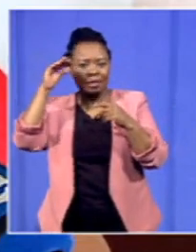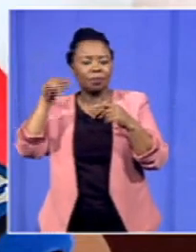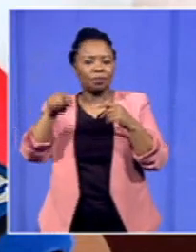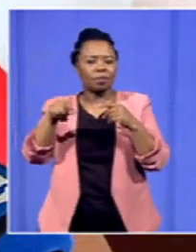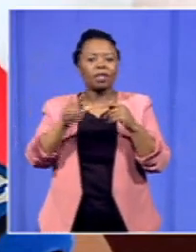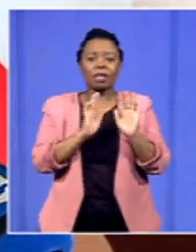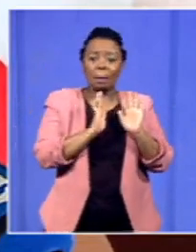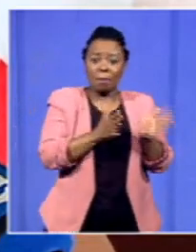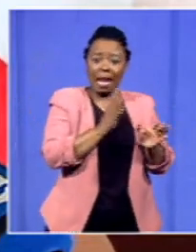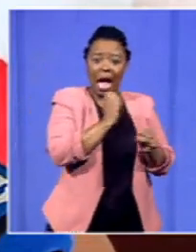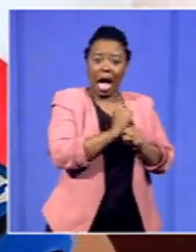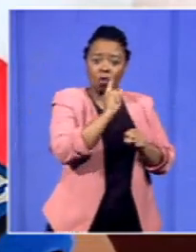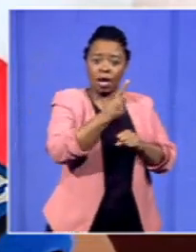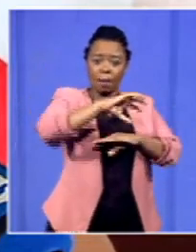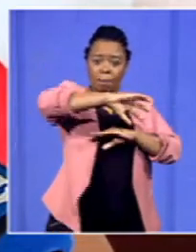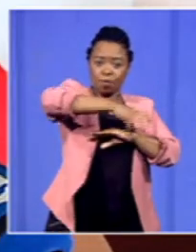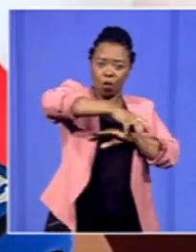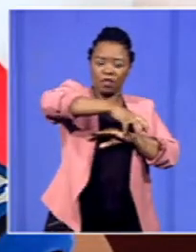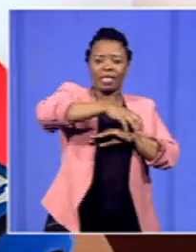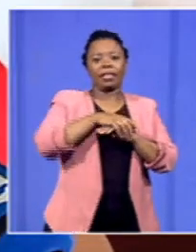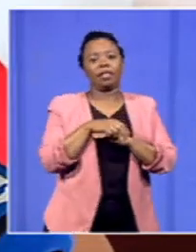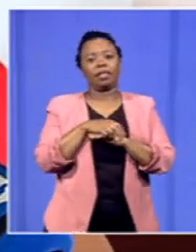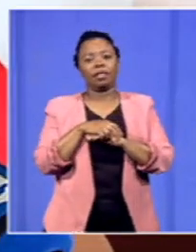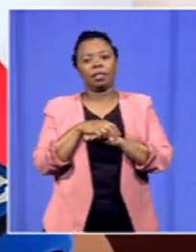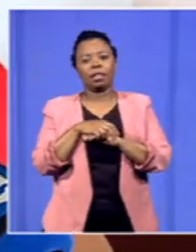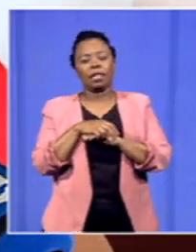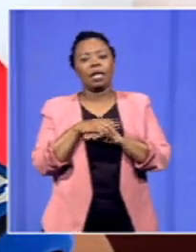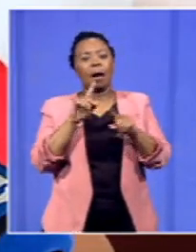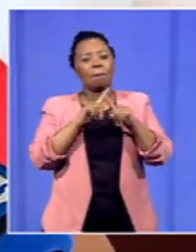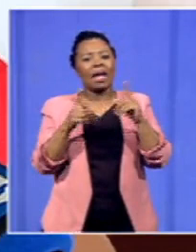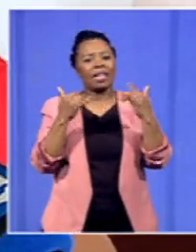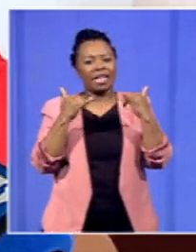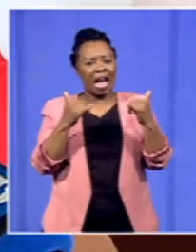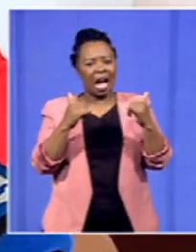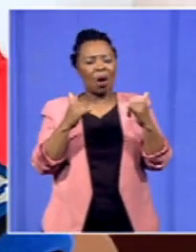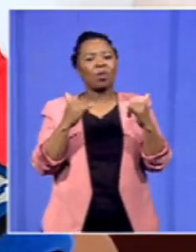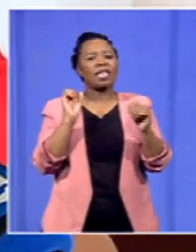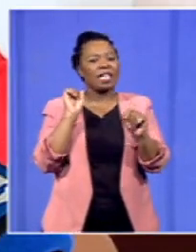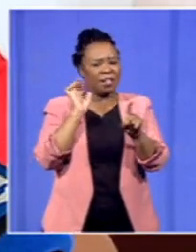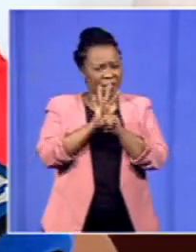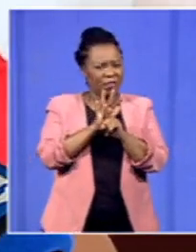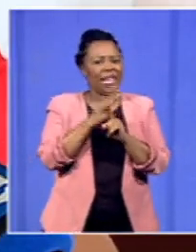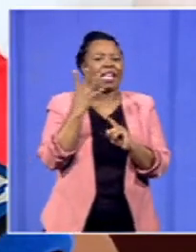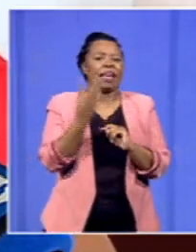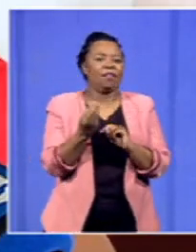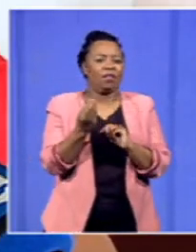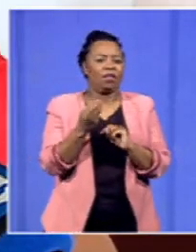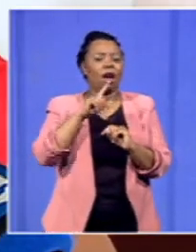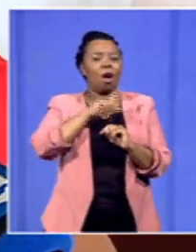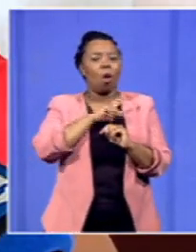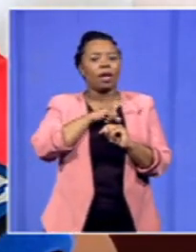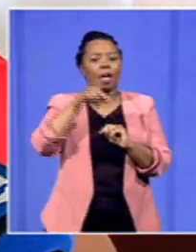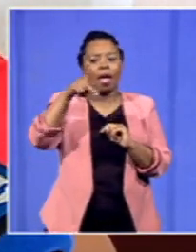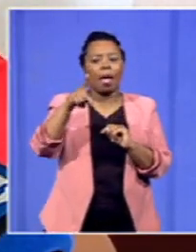Gauteng province but also it's got a transversal effect in that moving from the personal